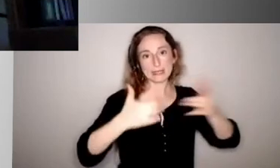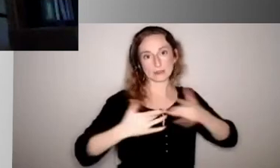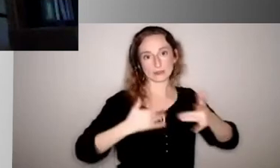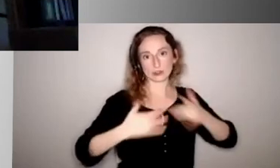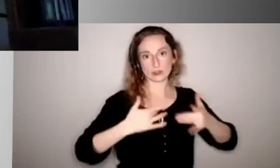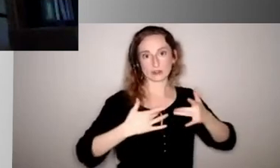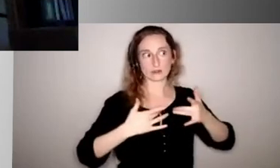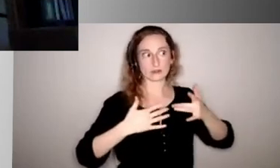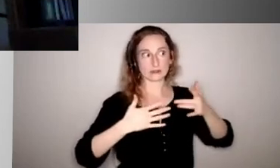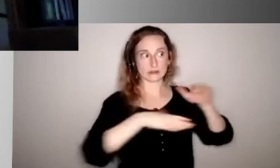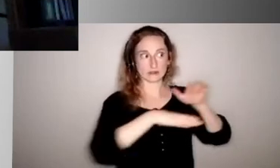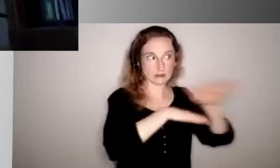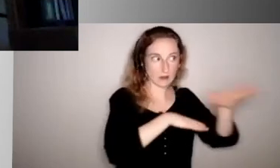down.